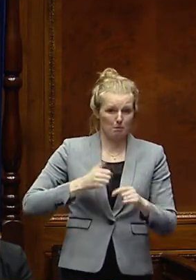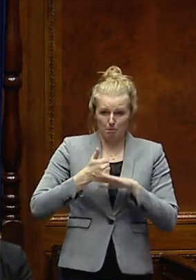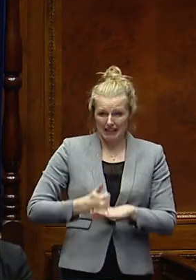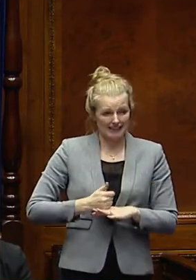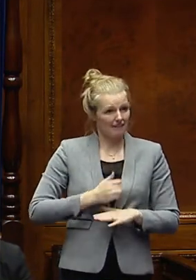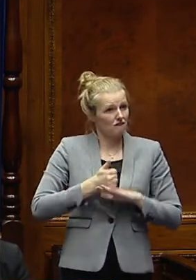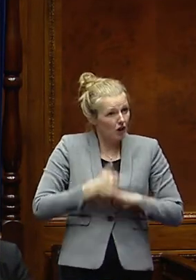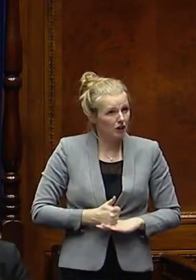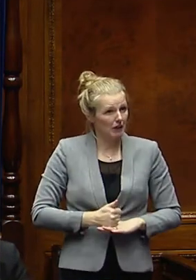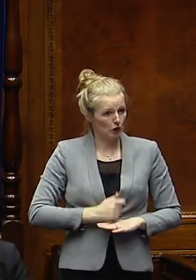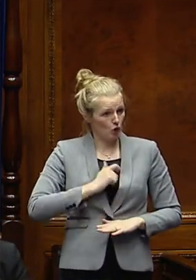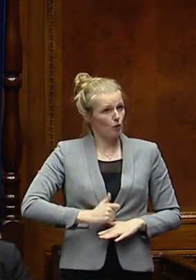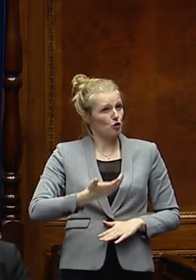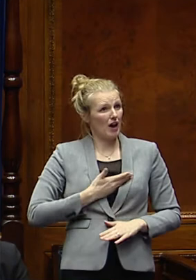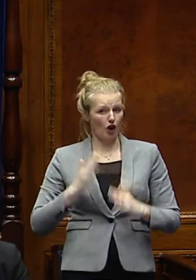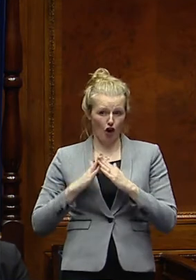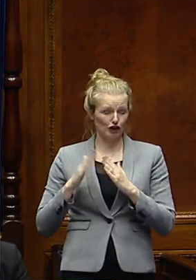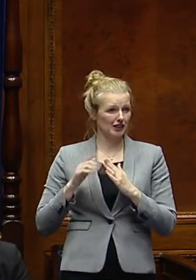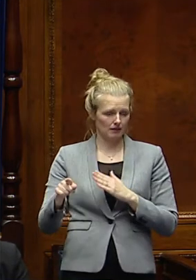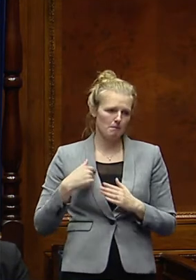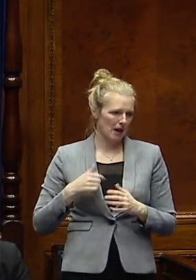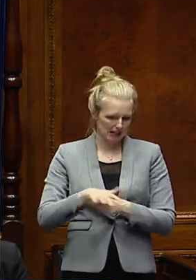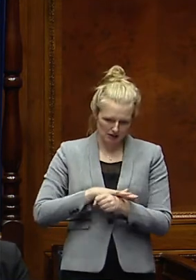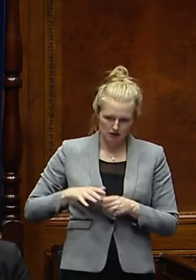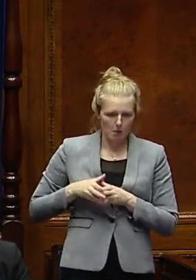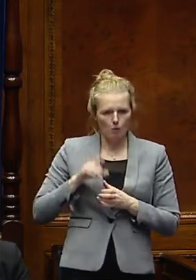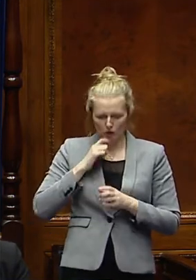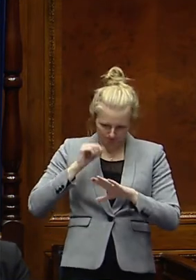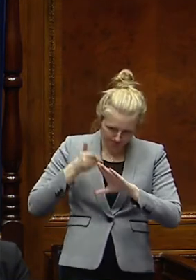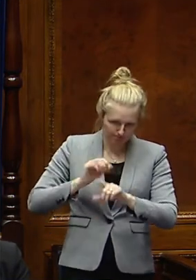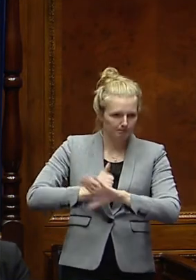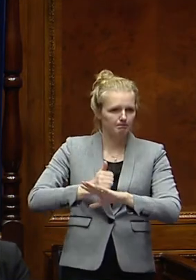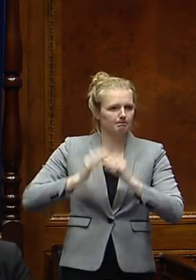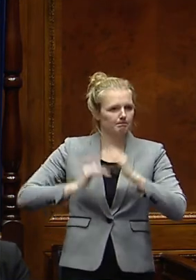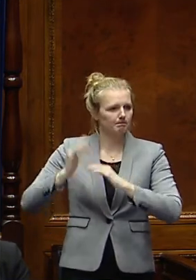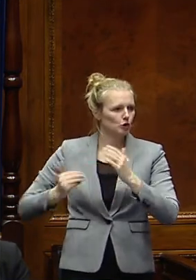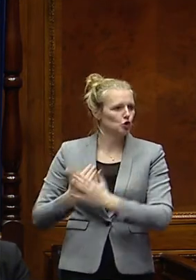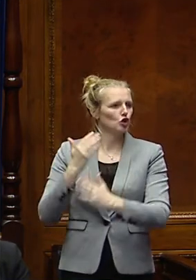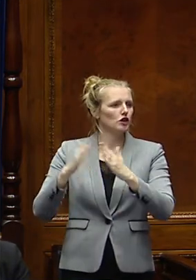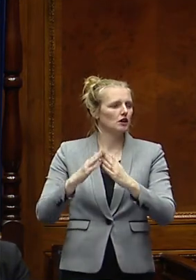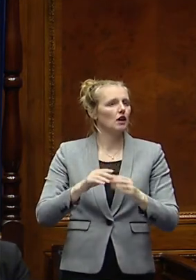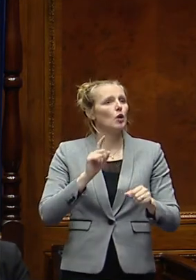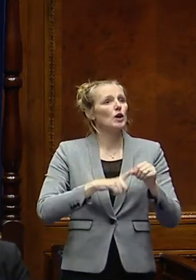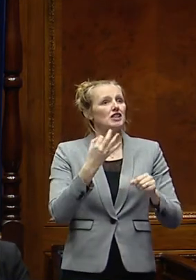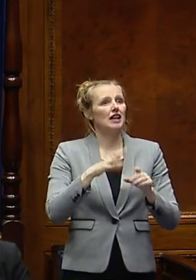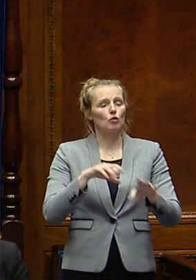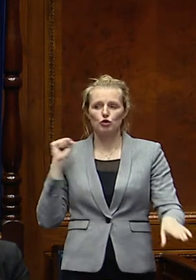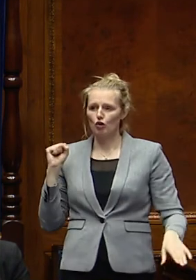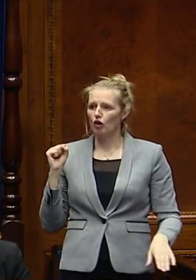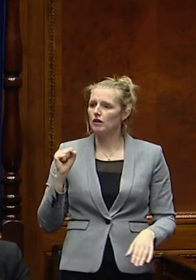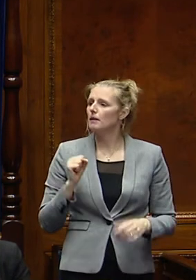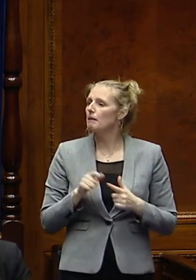human right and it is going to be a key focus for me and my department in the time ahead. The question is being withdrawn. I call Pam Cameron.